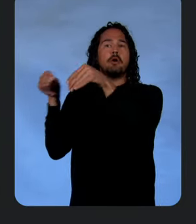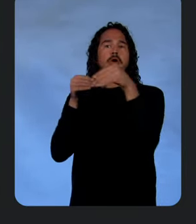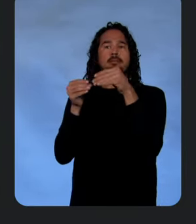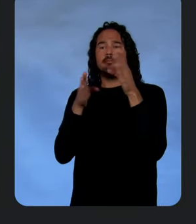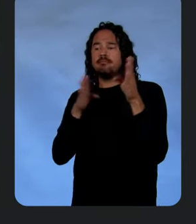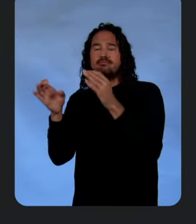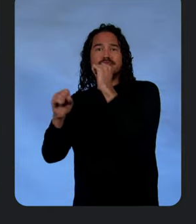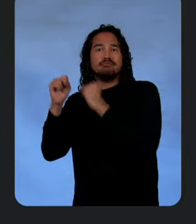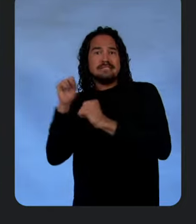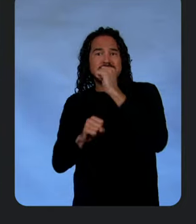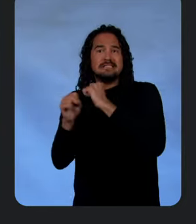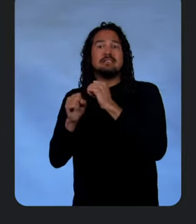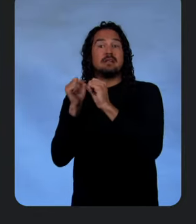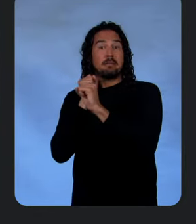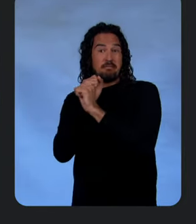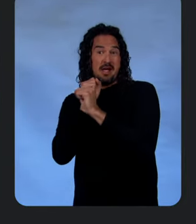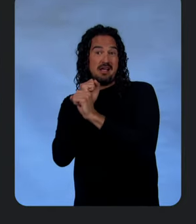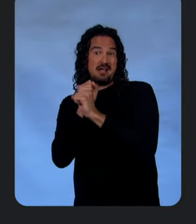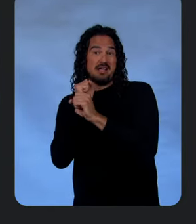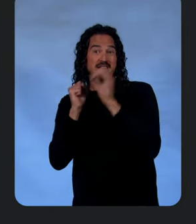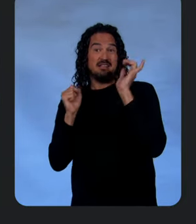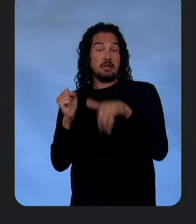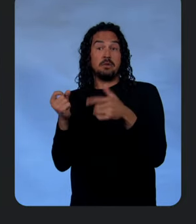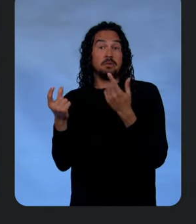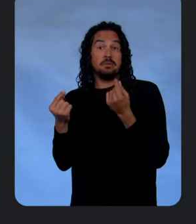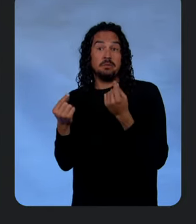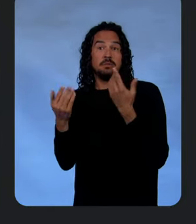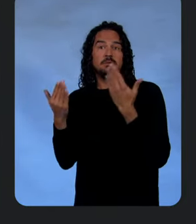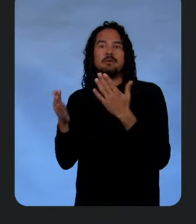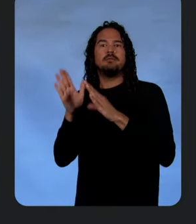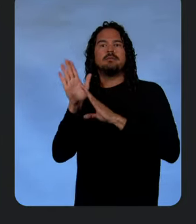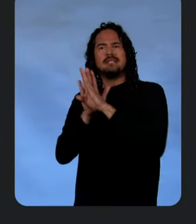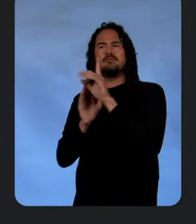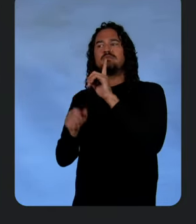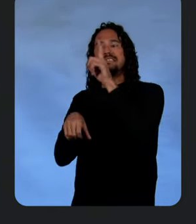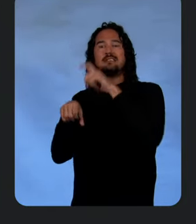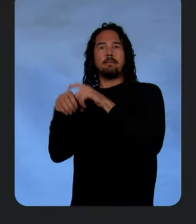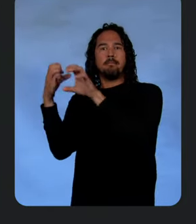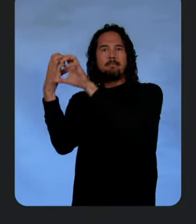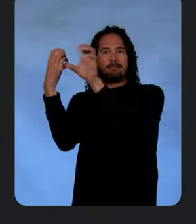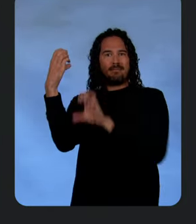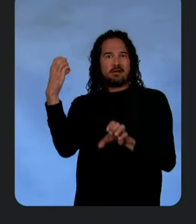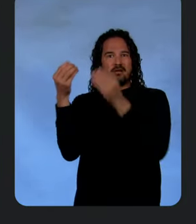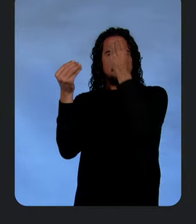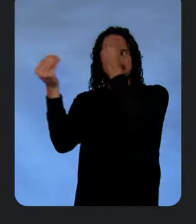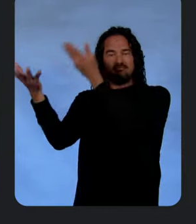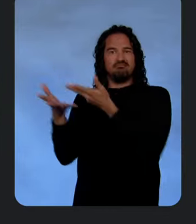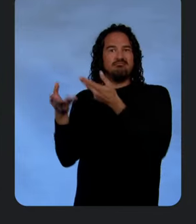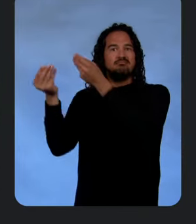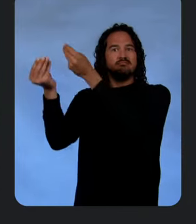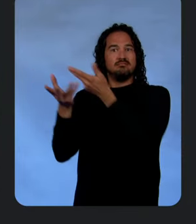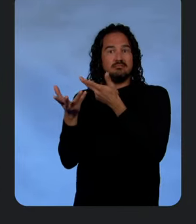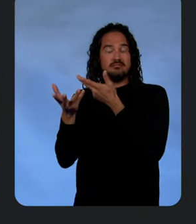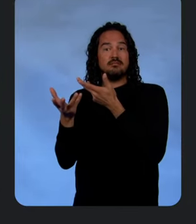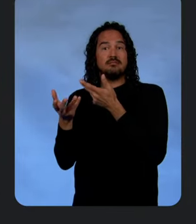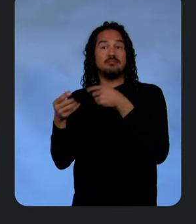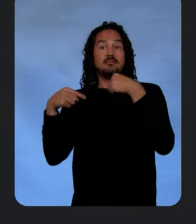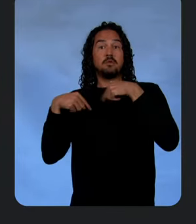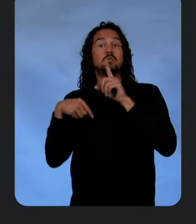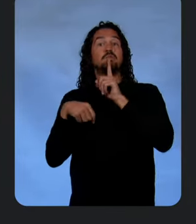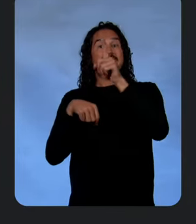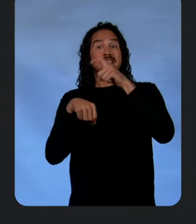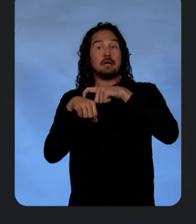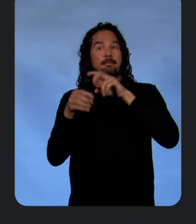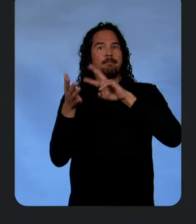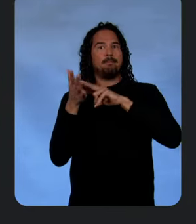Now, for this, what we need to do is actually build a real-time pipeline. So, real-time in this case being that we can take our social media